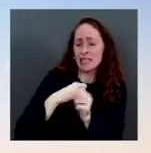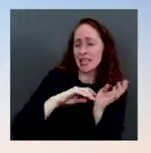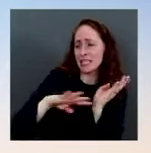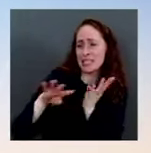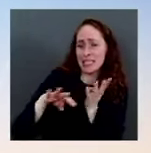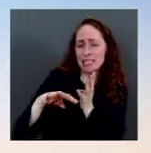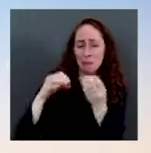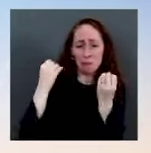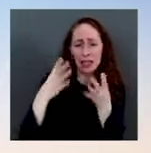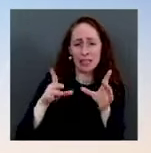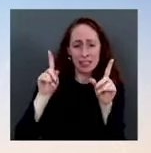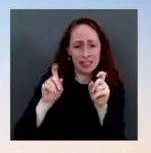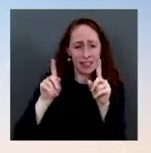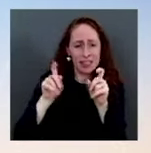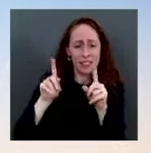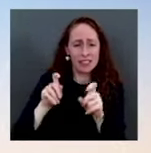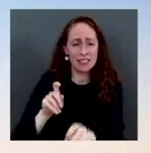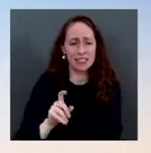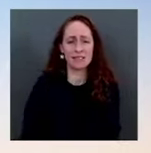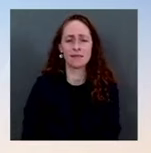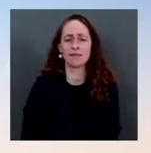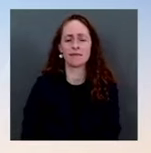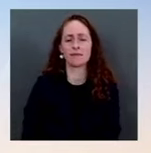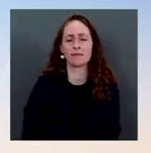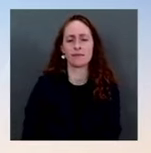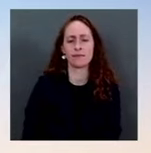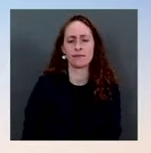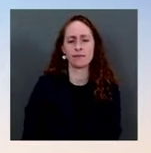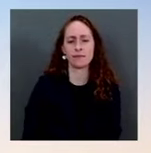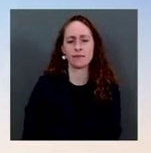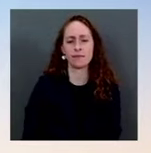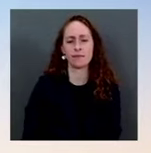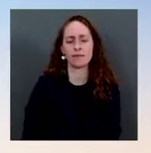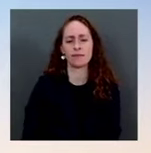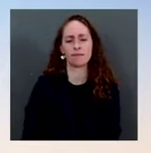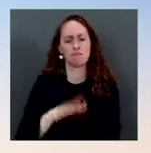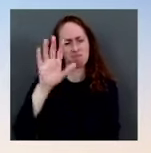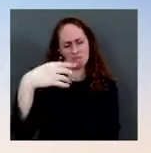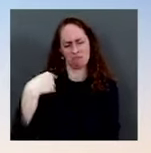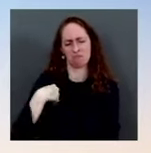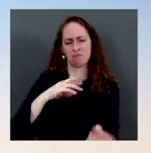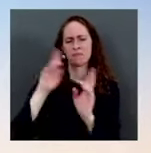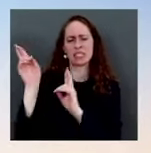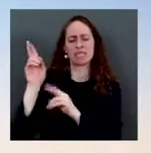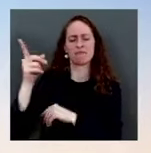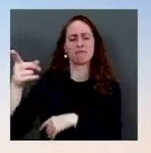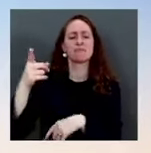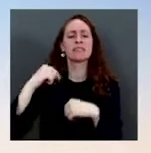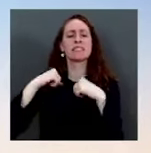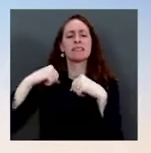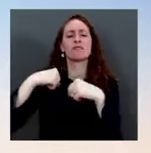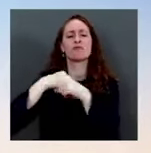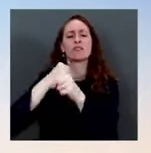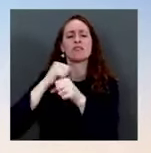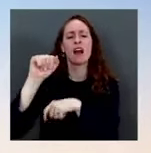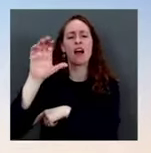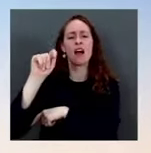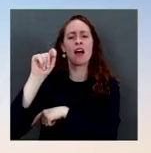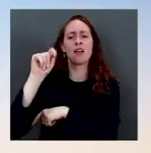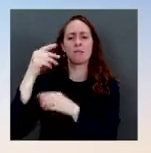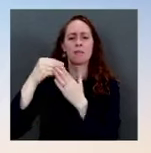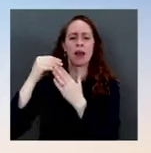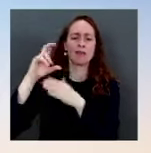production act and our investment in three billion dollars to do that is it possible to reduce the 10 day isolation period is that something that's interactive